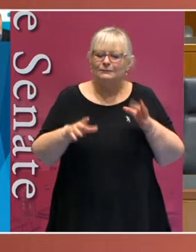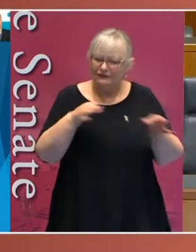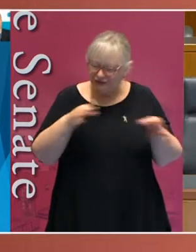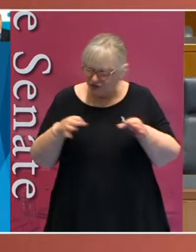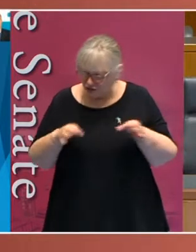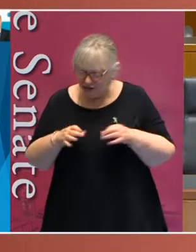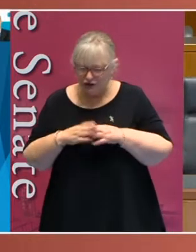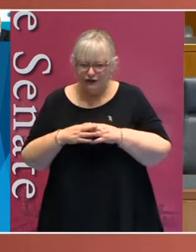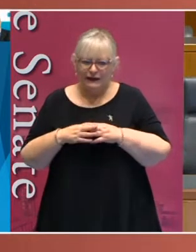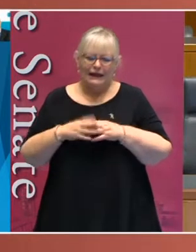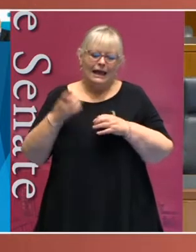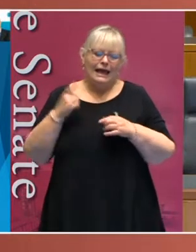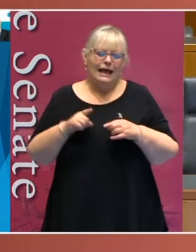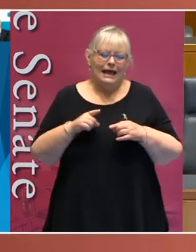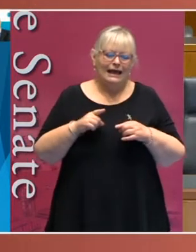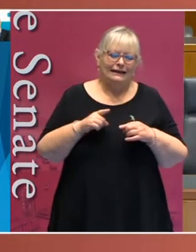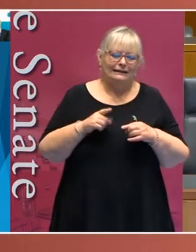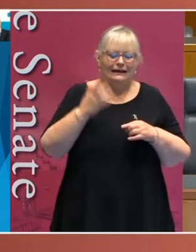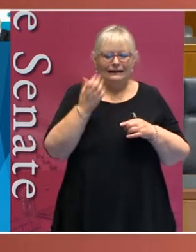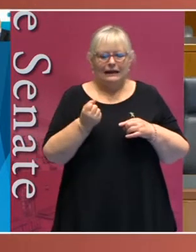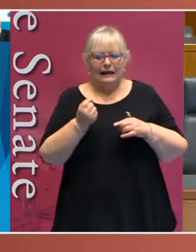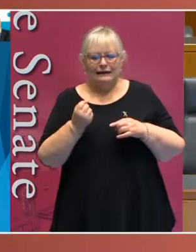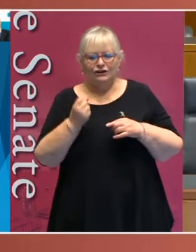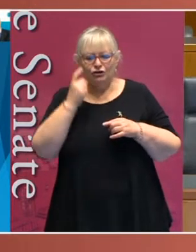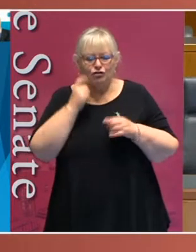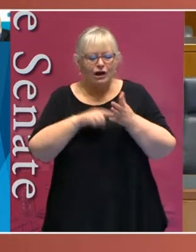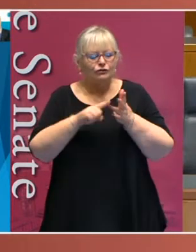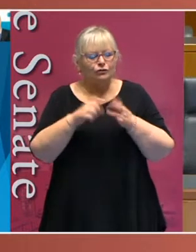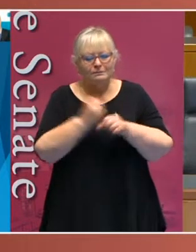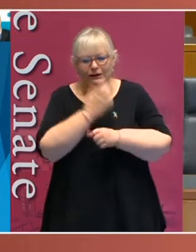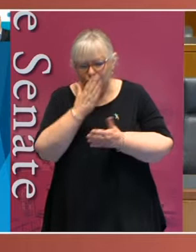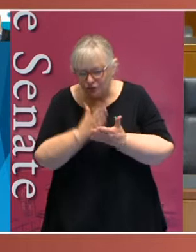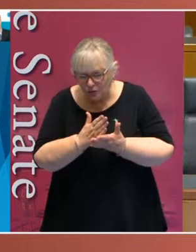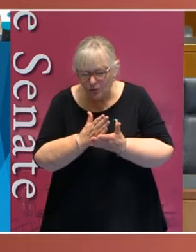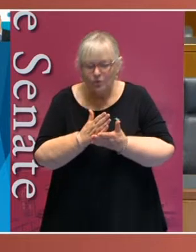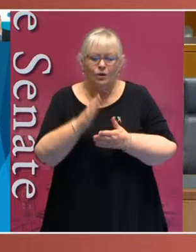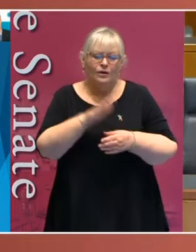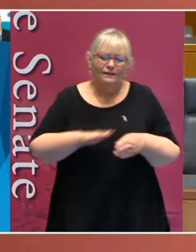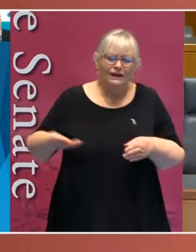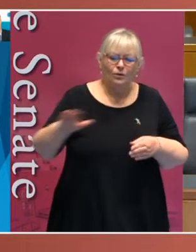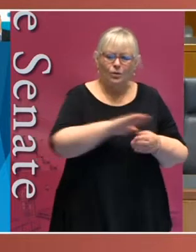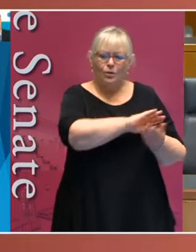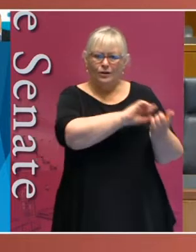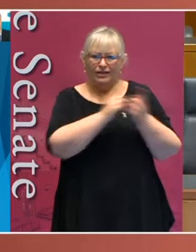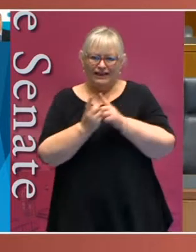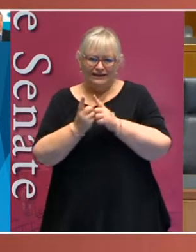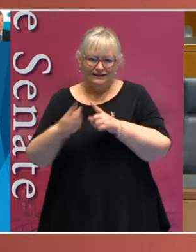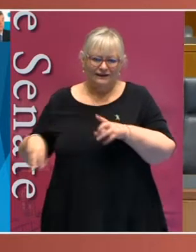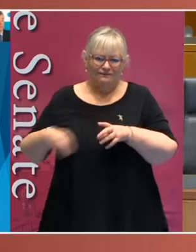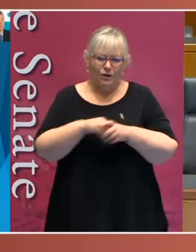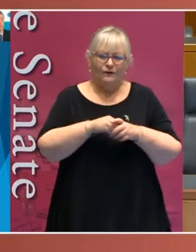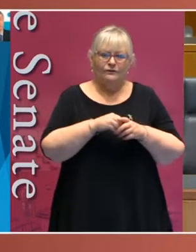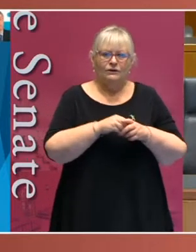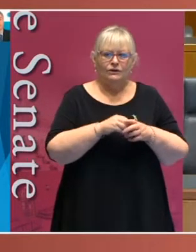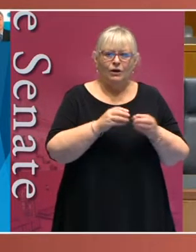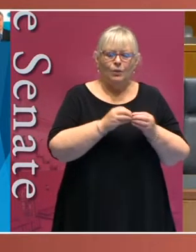and it has tried to ensure that all aspects of a person's person with